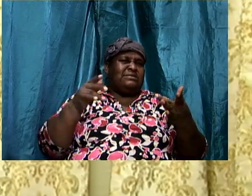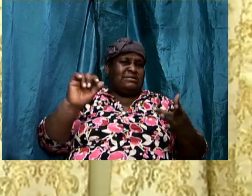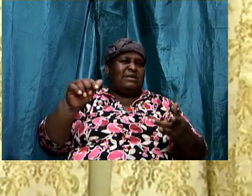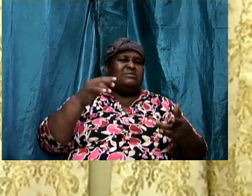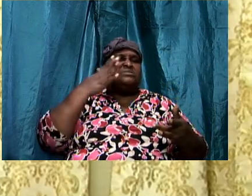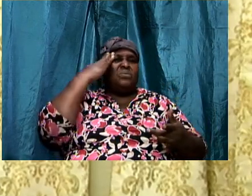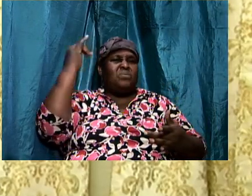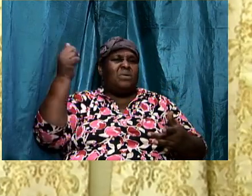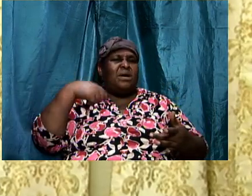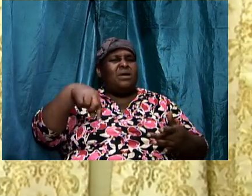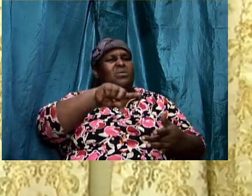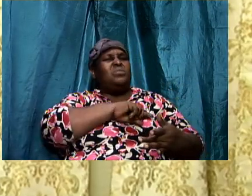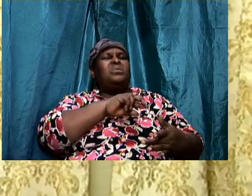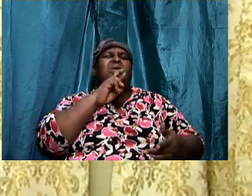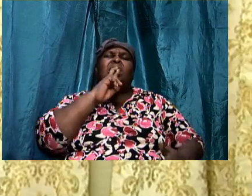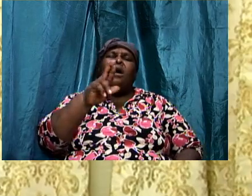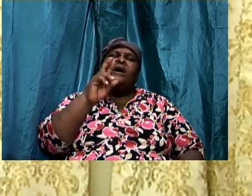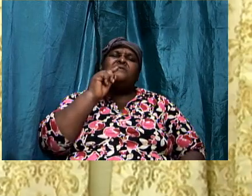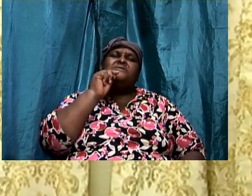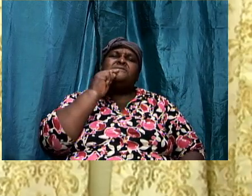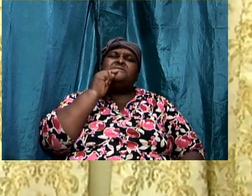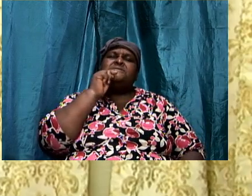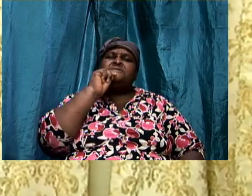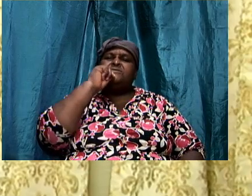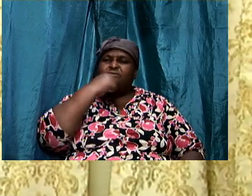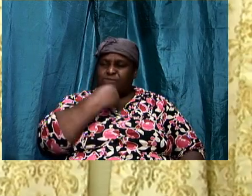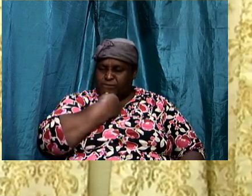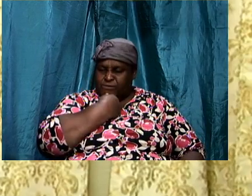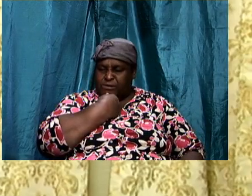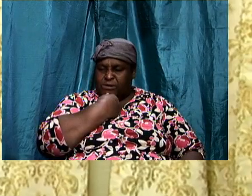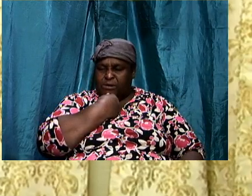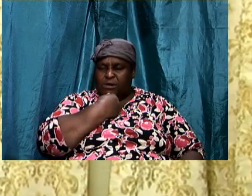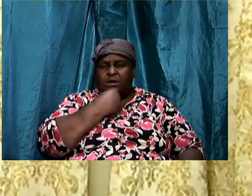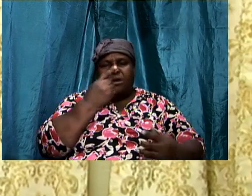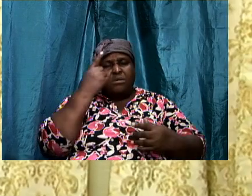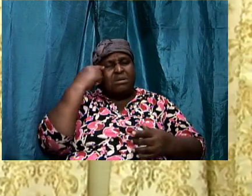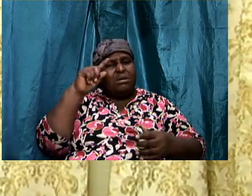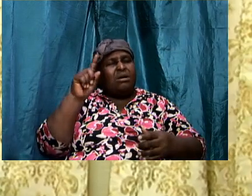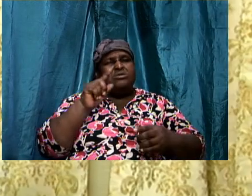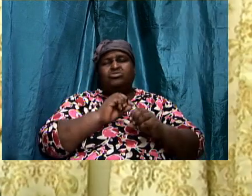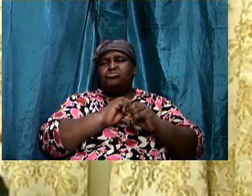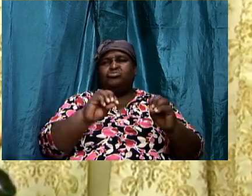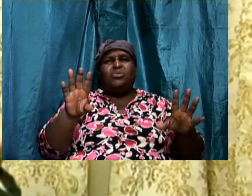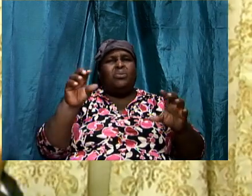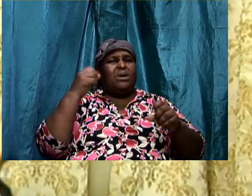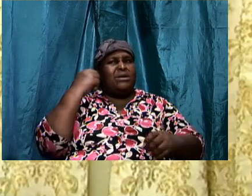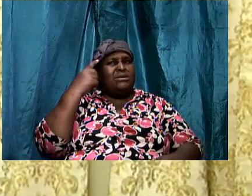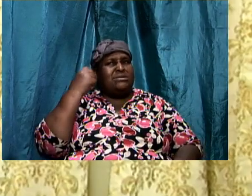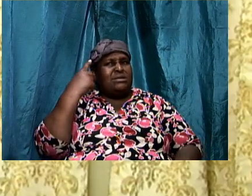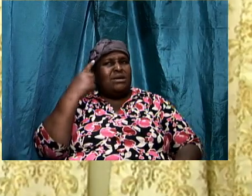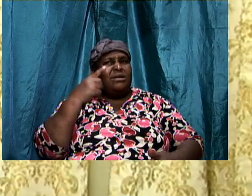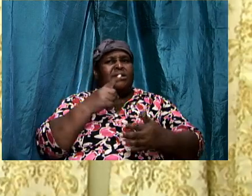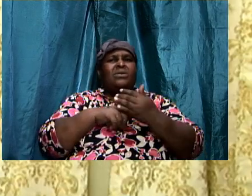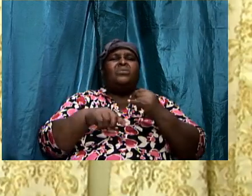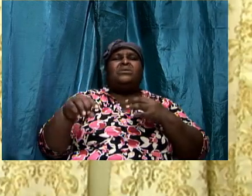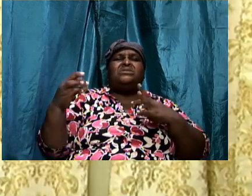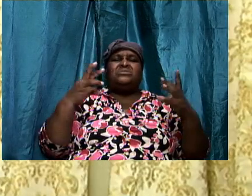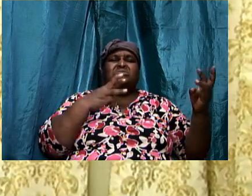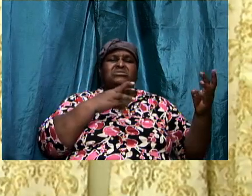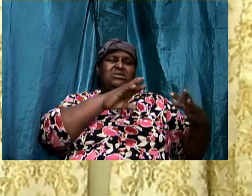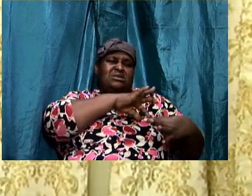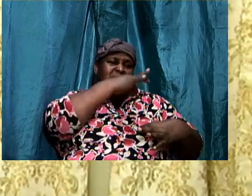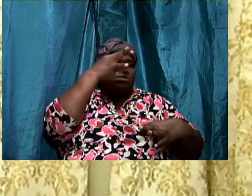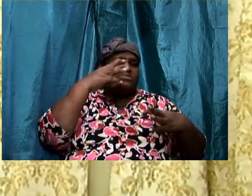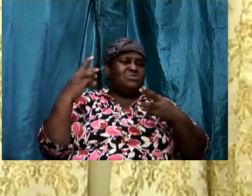exactly what this warfare is all about. Over the last couple of weeks. We